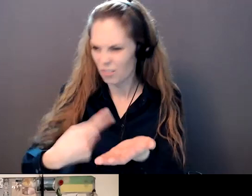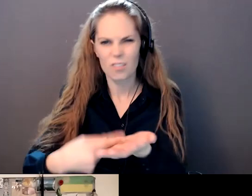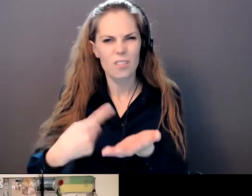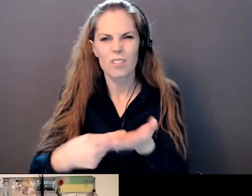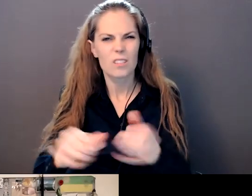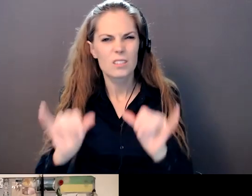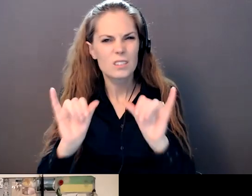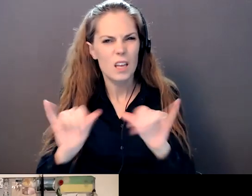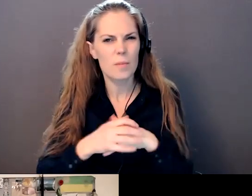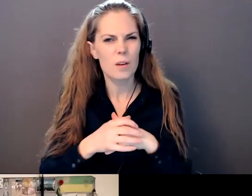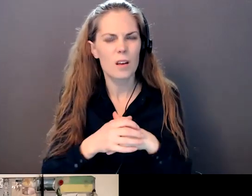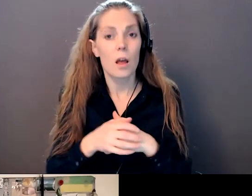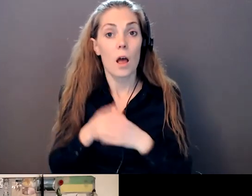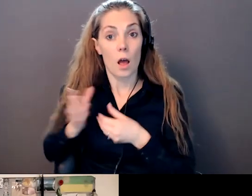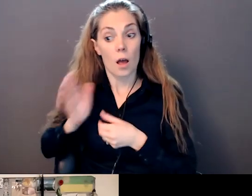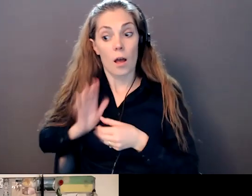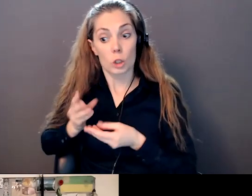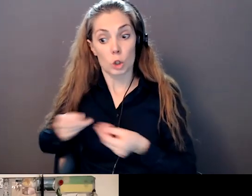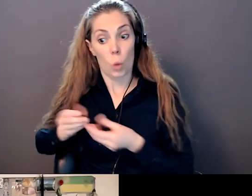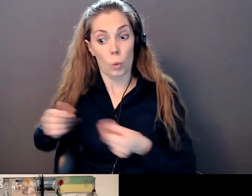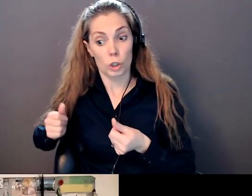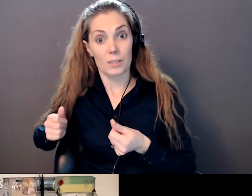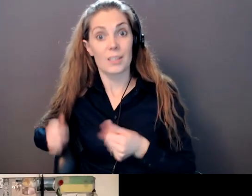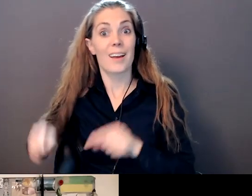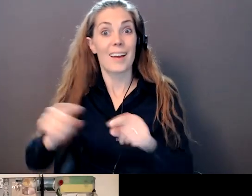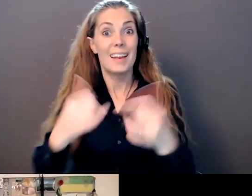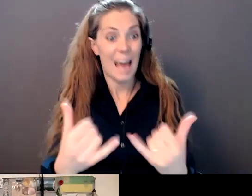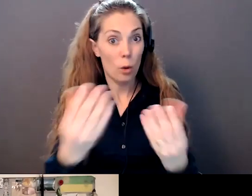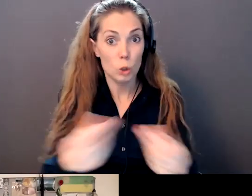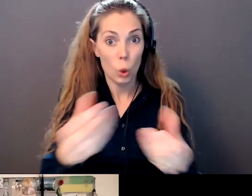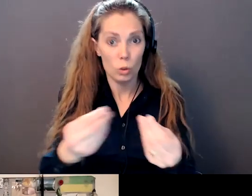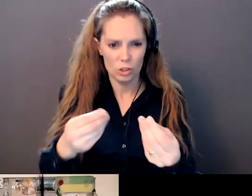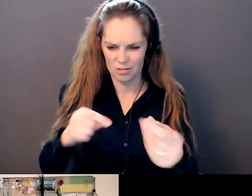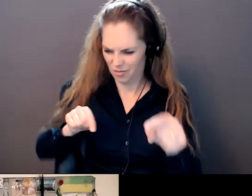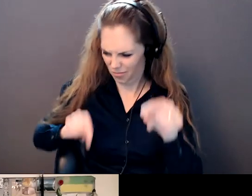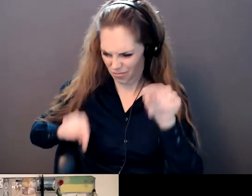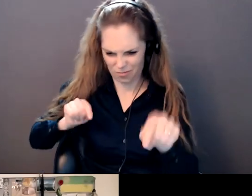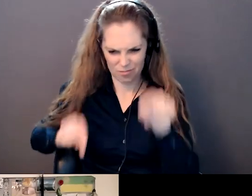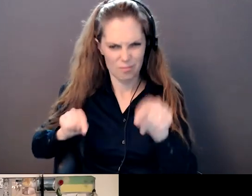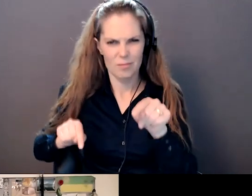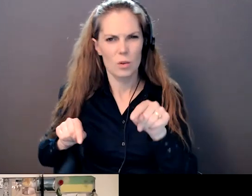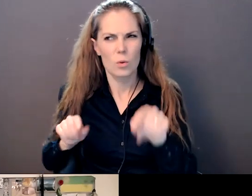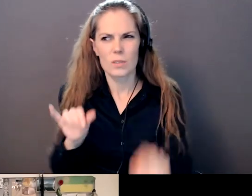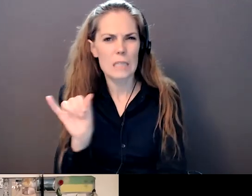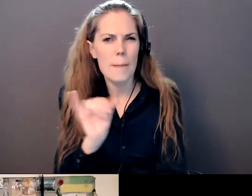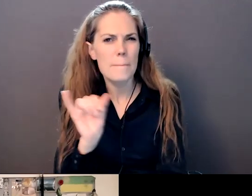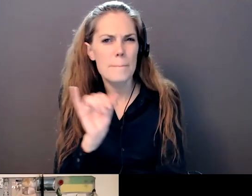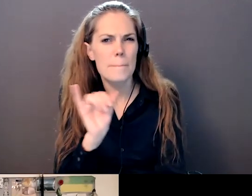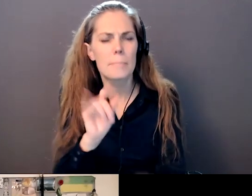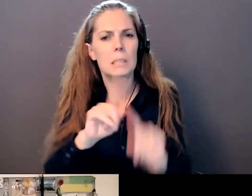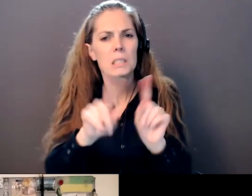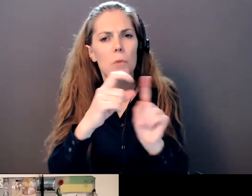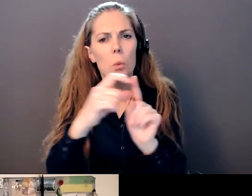here, we started going through some old documents that we had, there was a report by whatever the ministry was called back then saying by 2020,